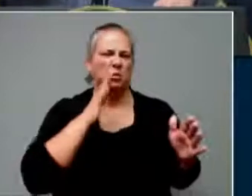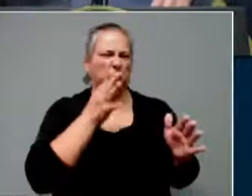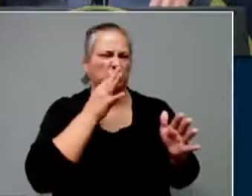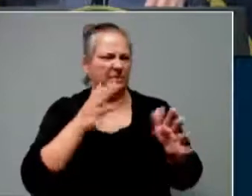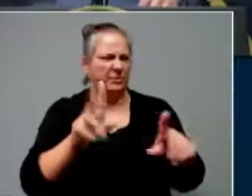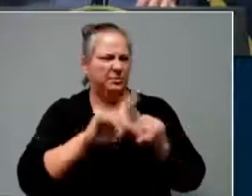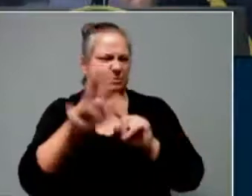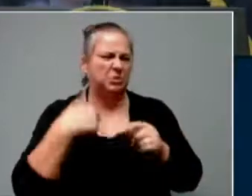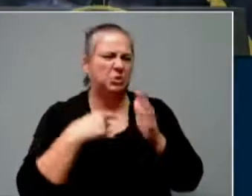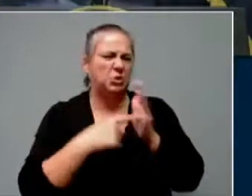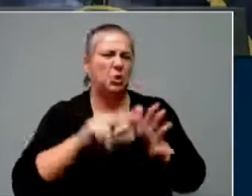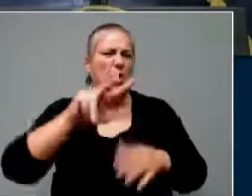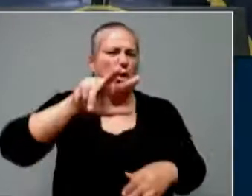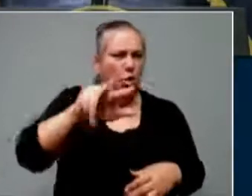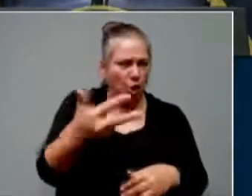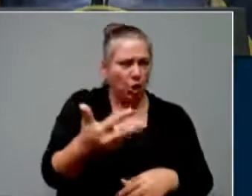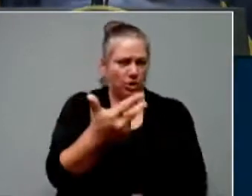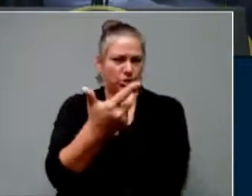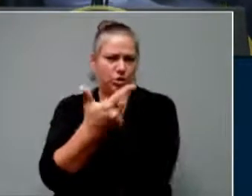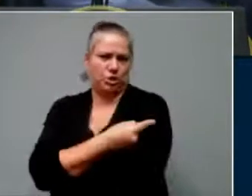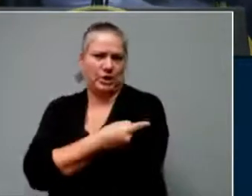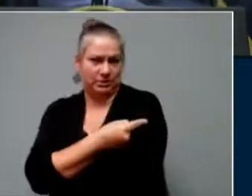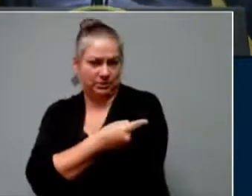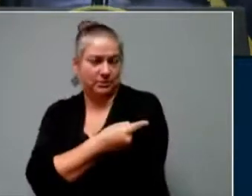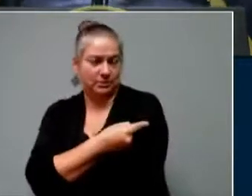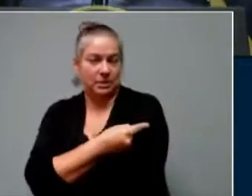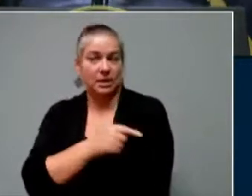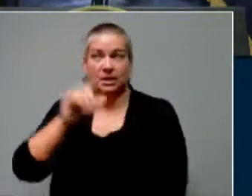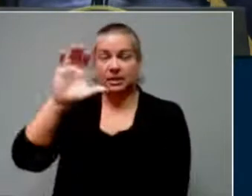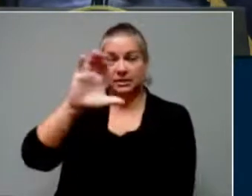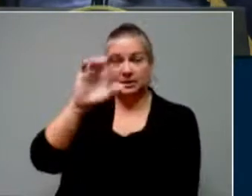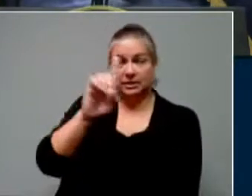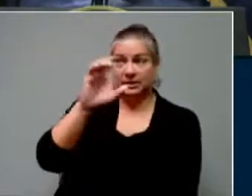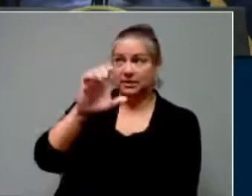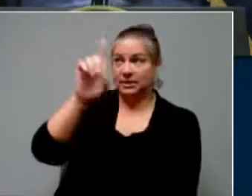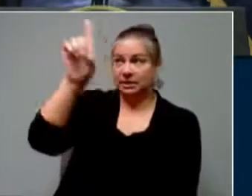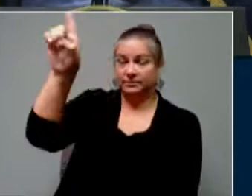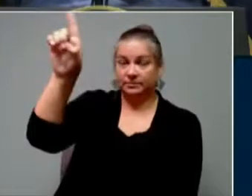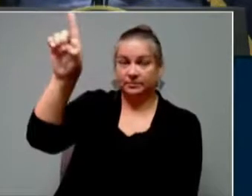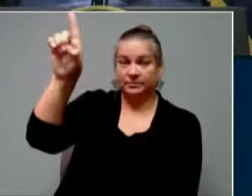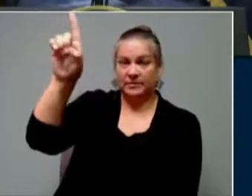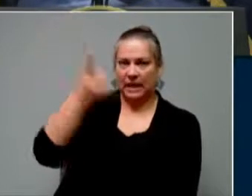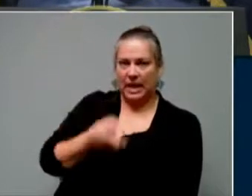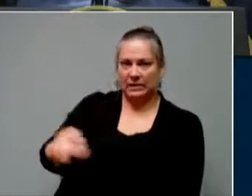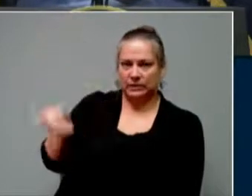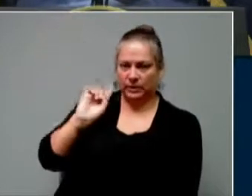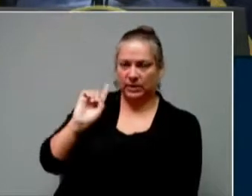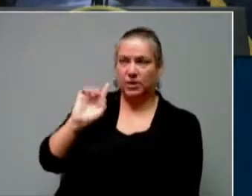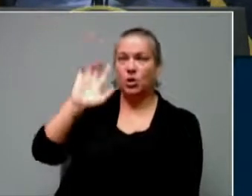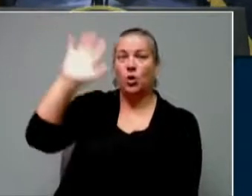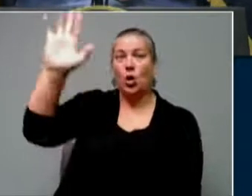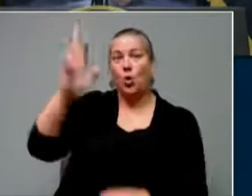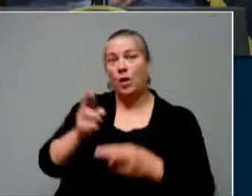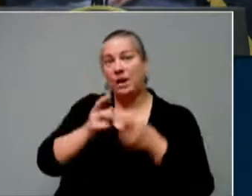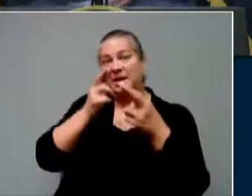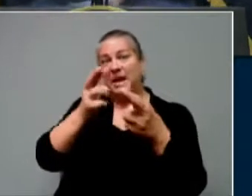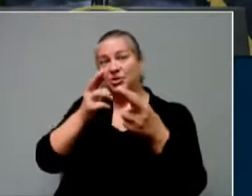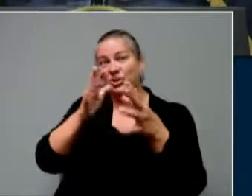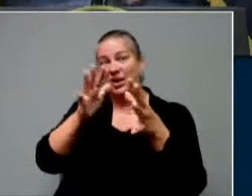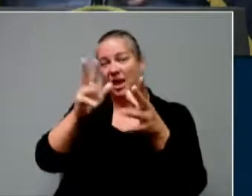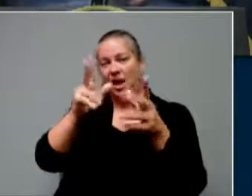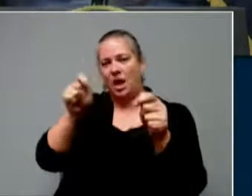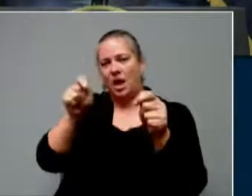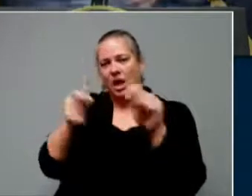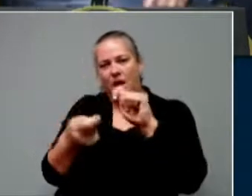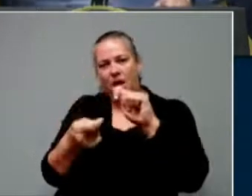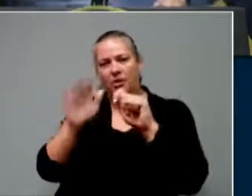That's please. So the CDC and the FDA last week changed the recommendations for folks who are immunocompromised.